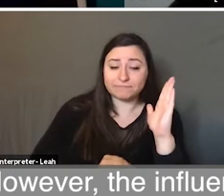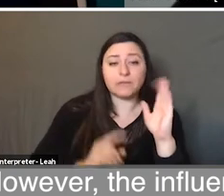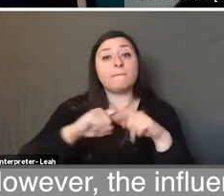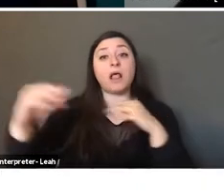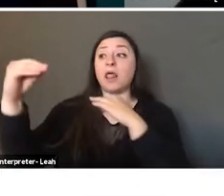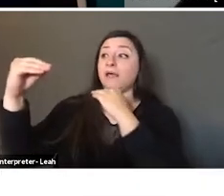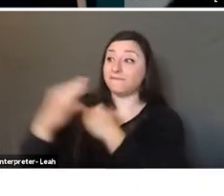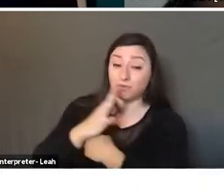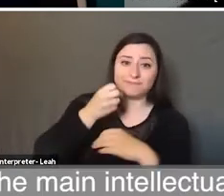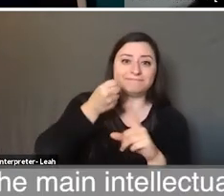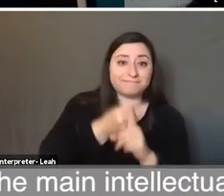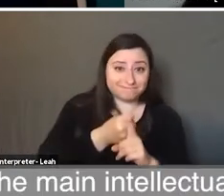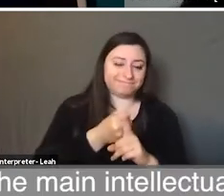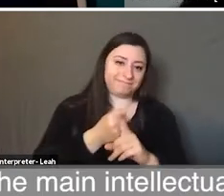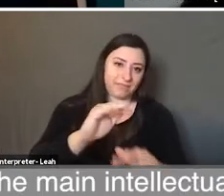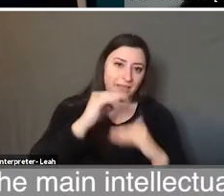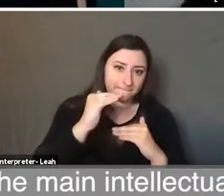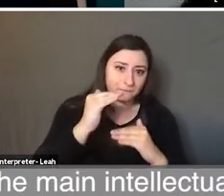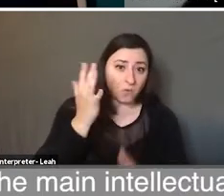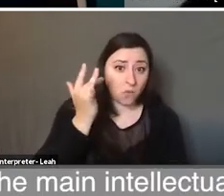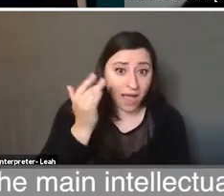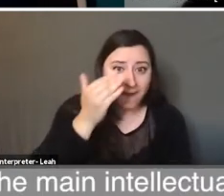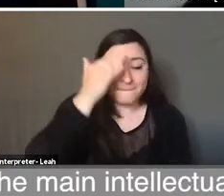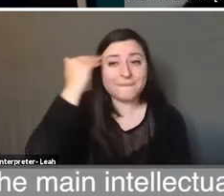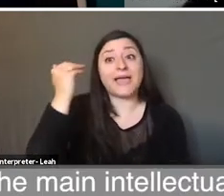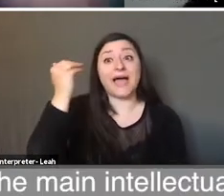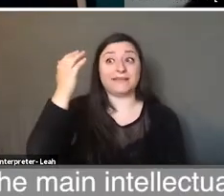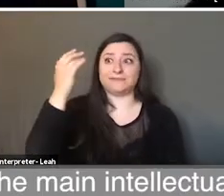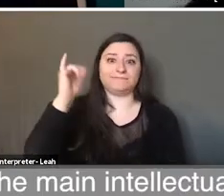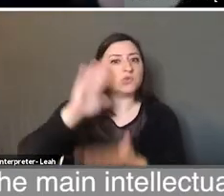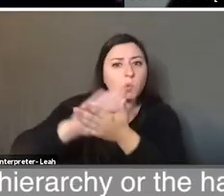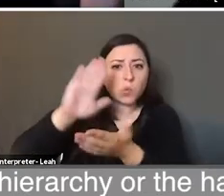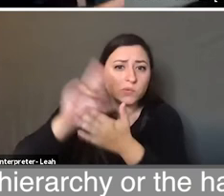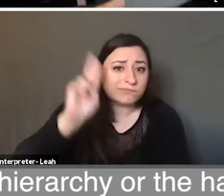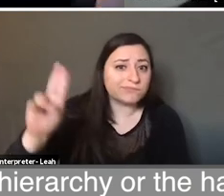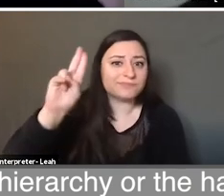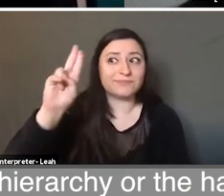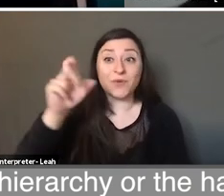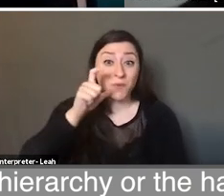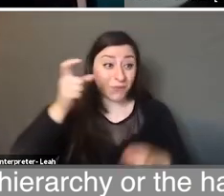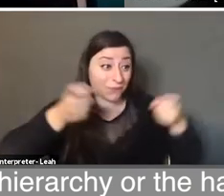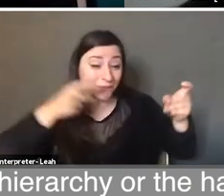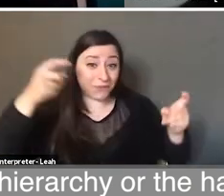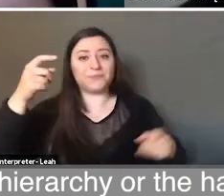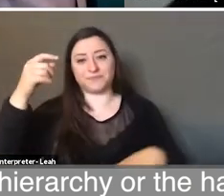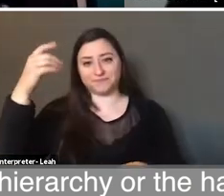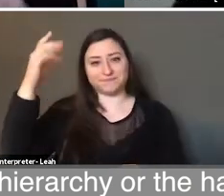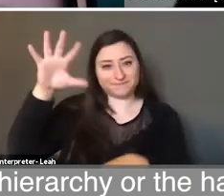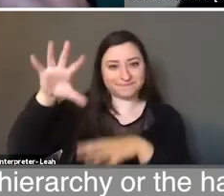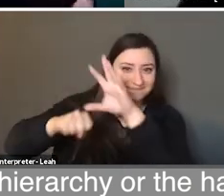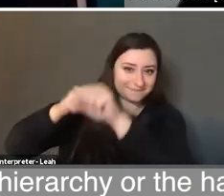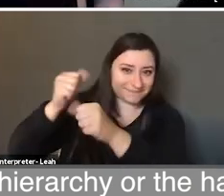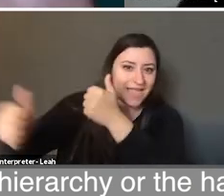impact was limited. Why? Because the main intellectual institutions back then were in the hands of the colonial hierarchy or in the